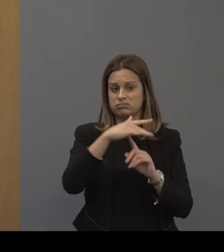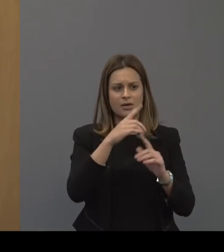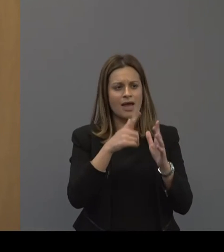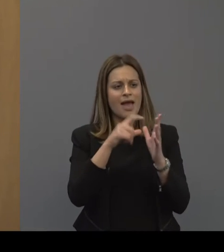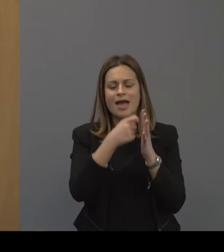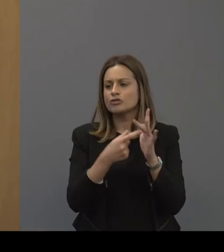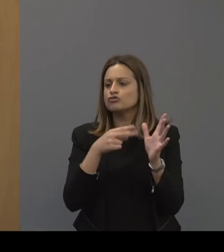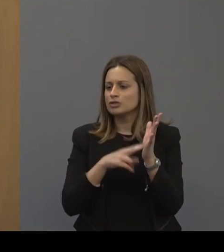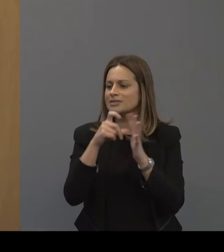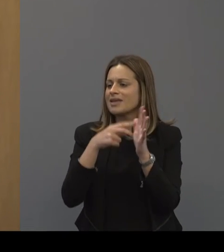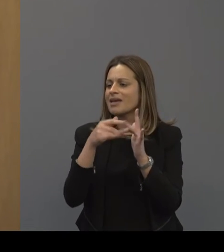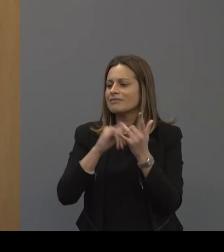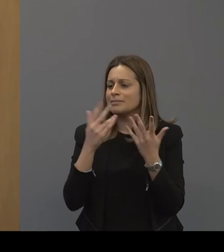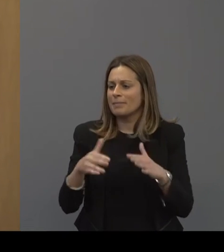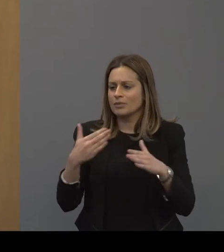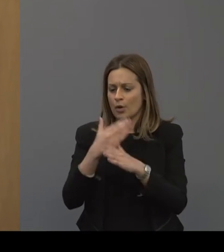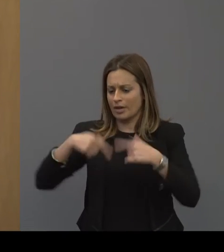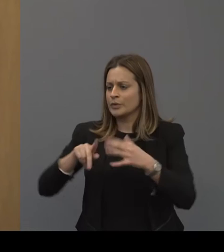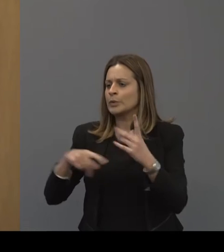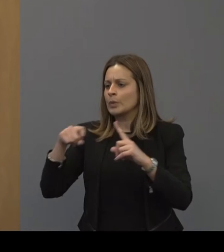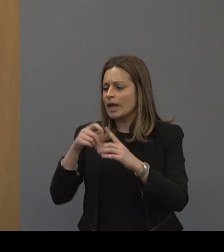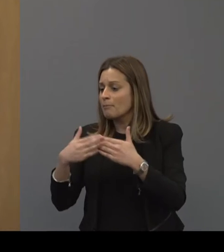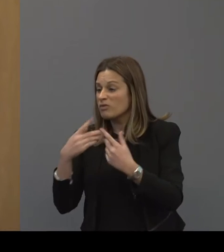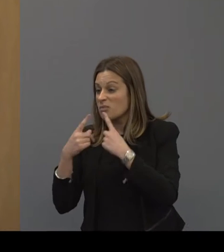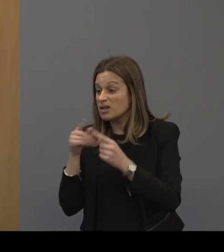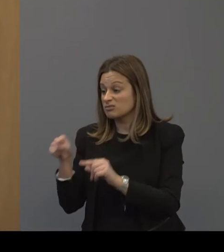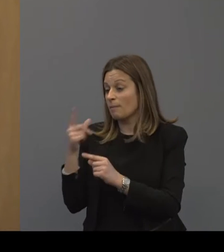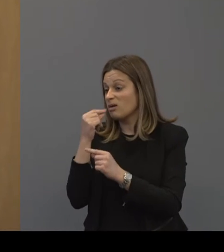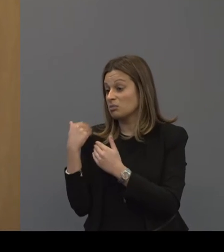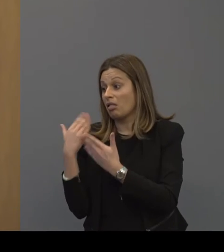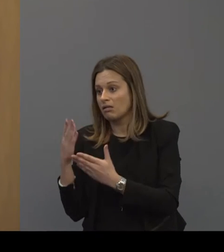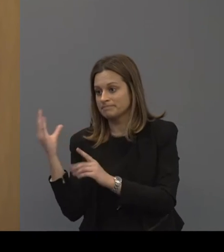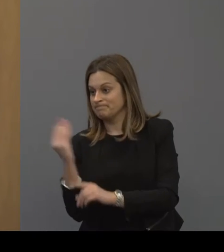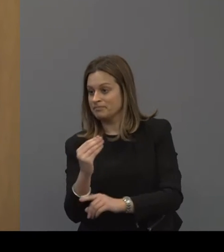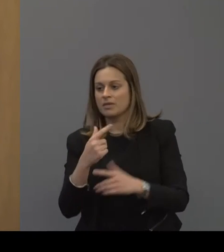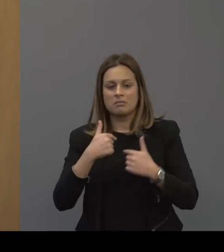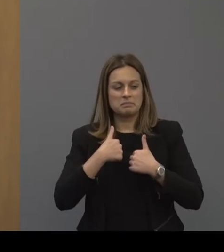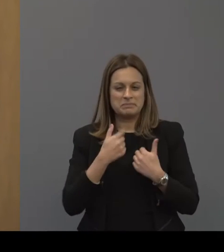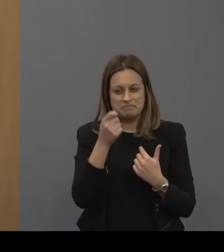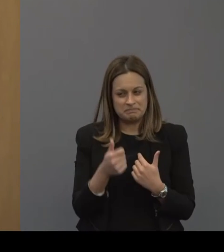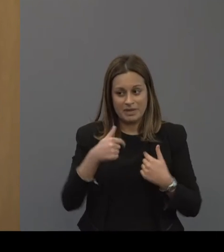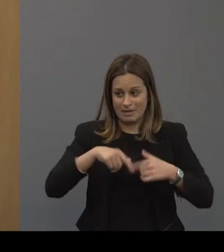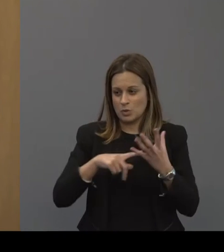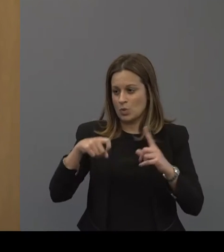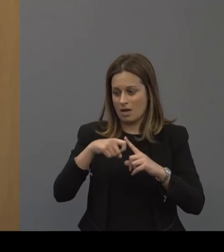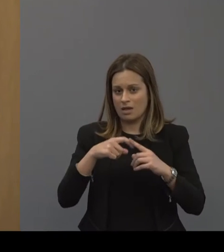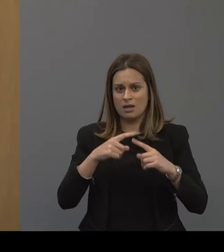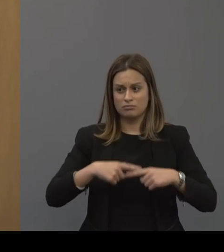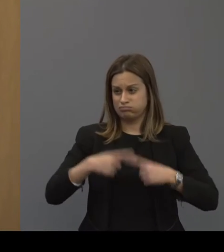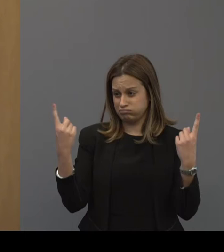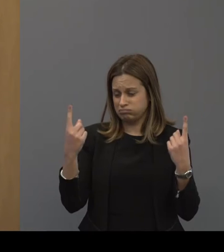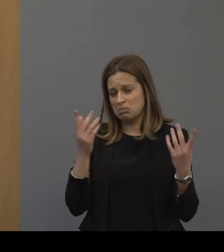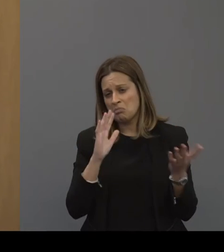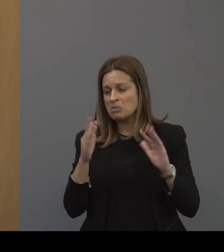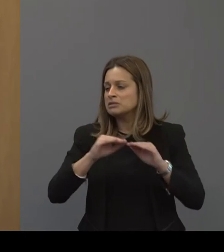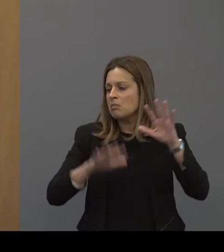Davis has done some work in this area here so he may have more information than I do but I doubt our statistics are too terribly